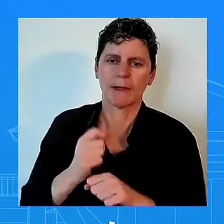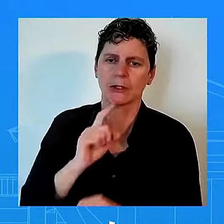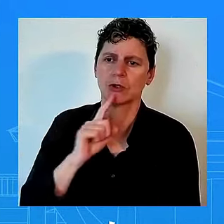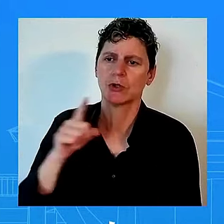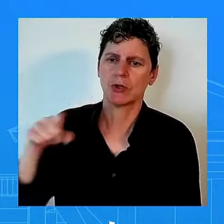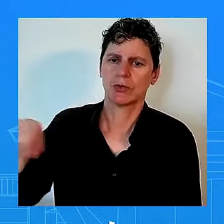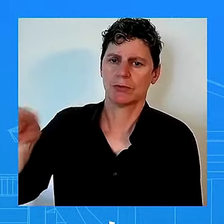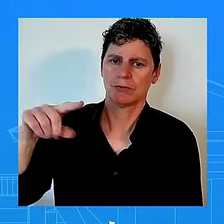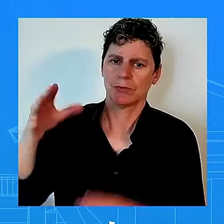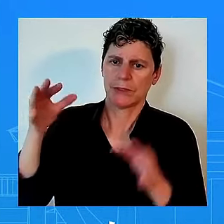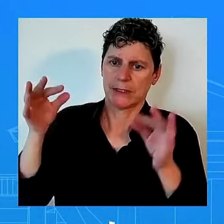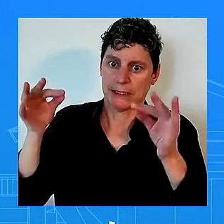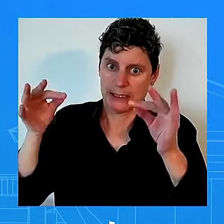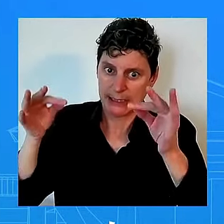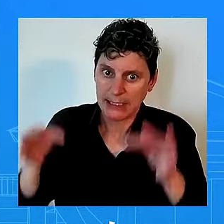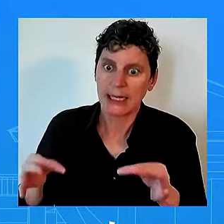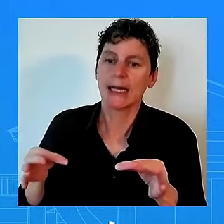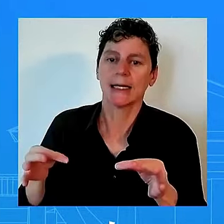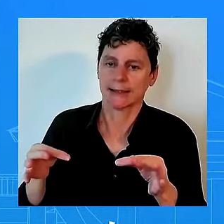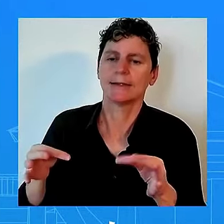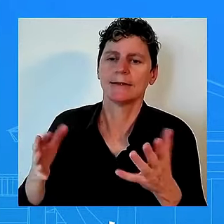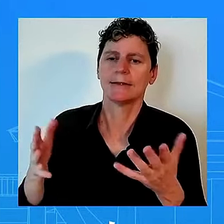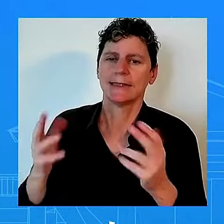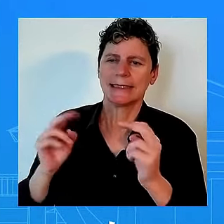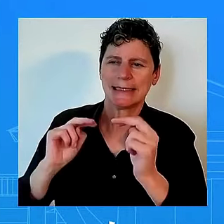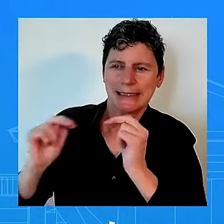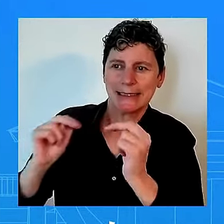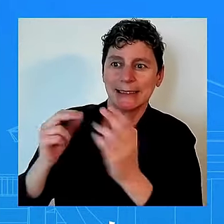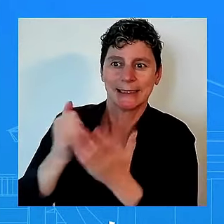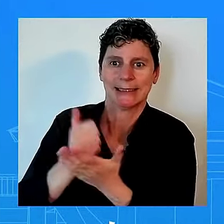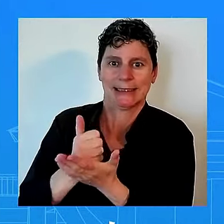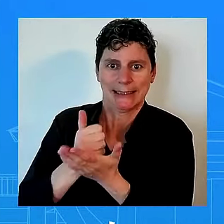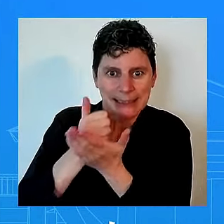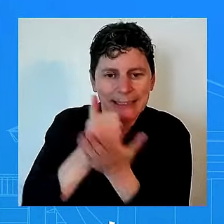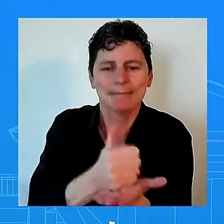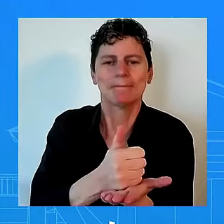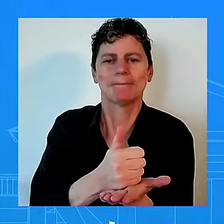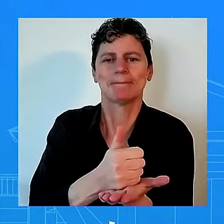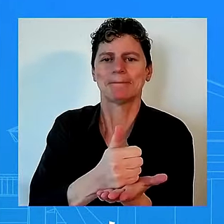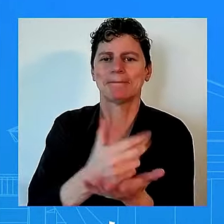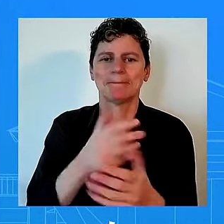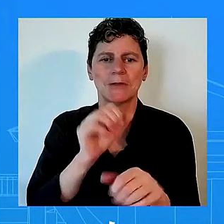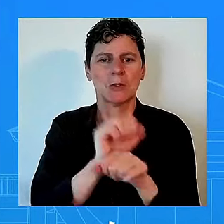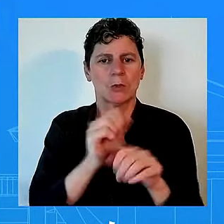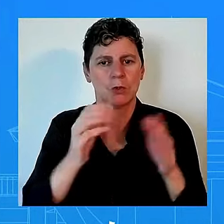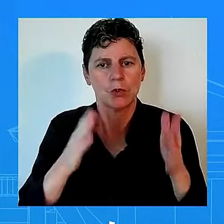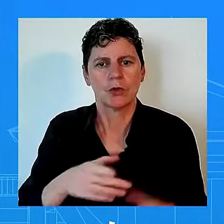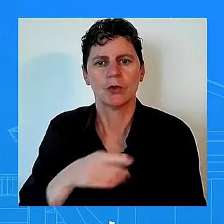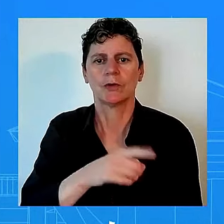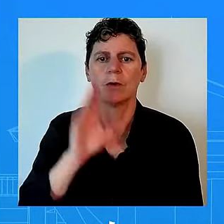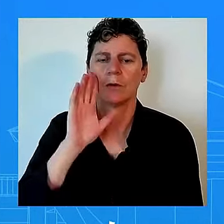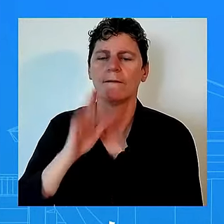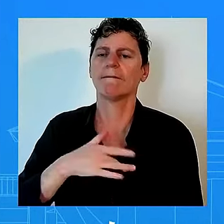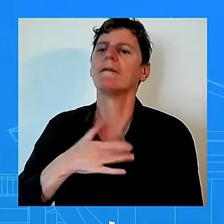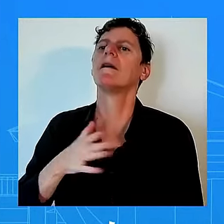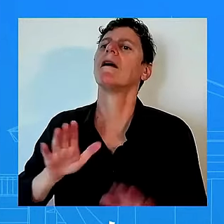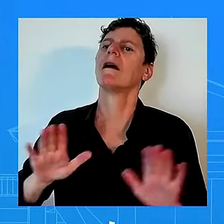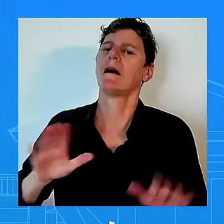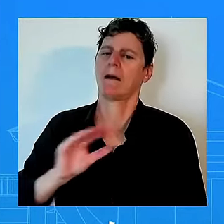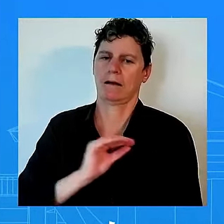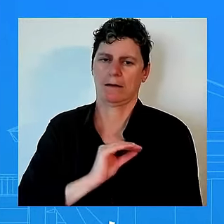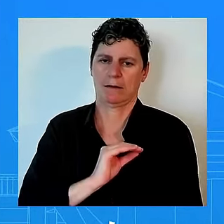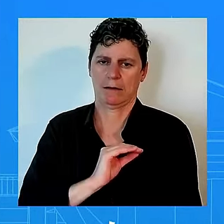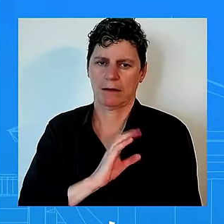uh continues to really respect the hard work that the workers uh do day in and day out uh for companies but i